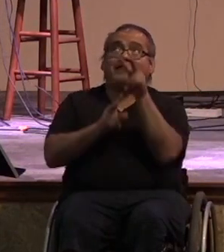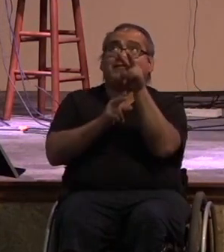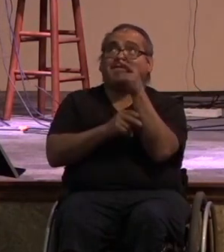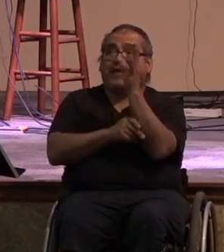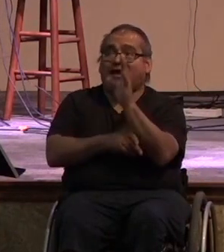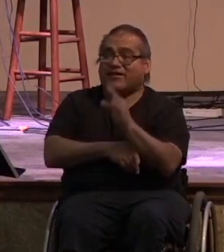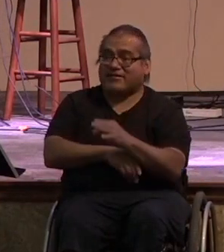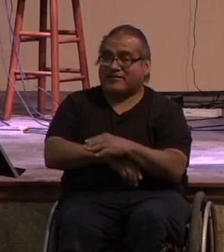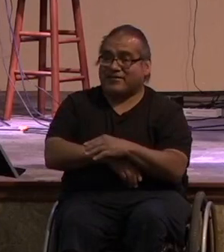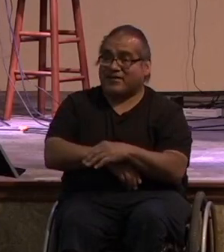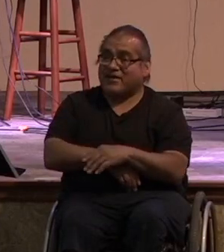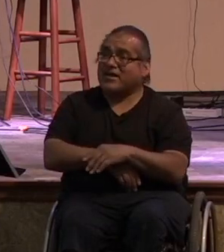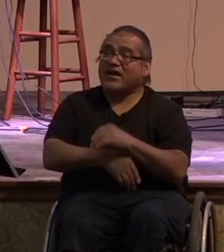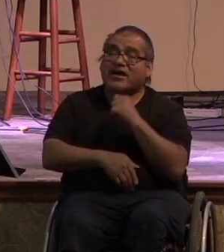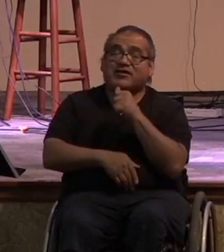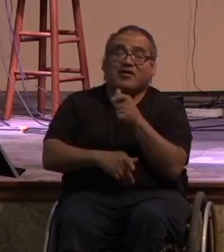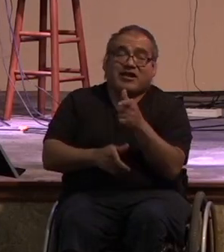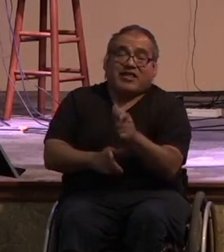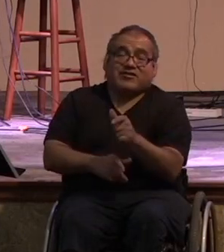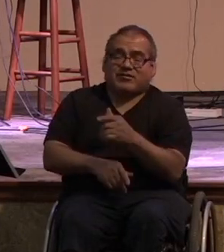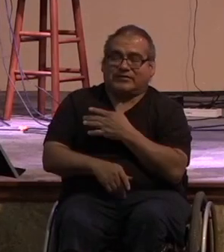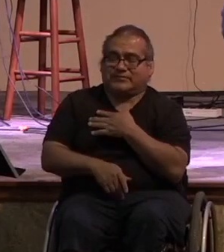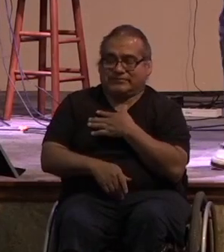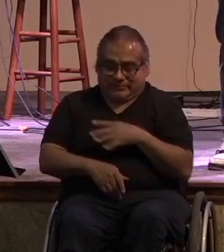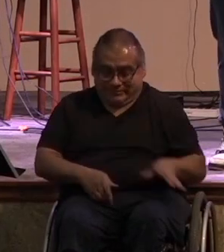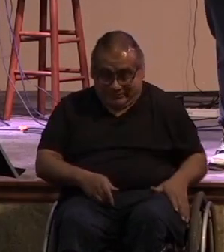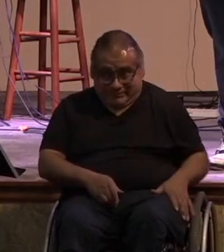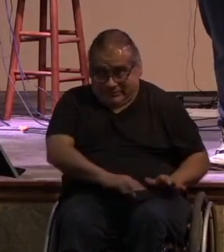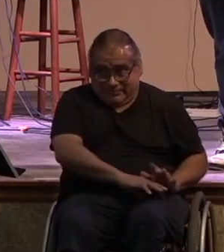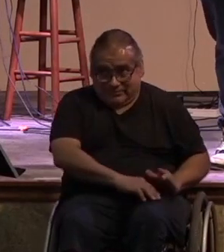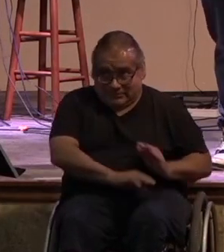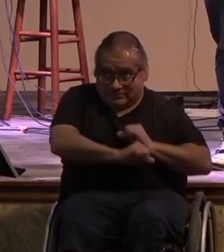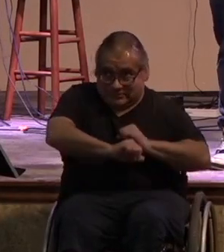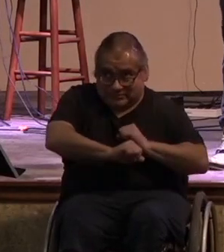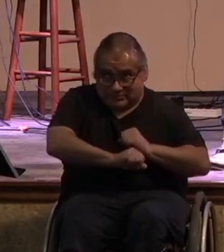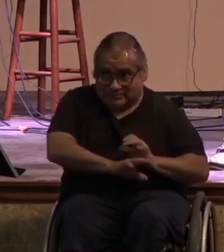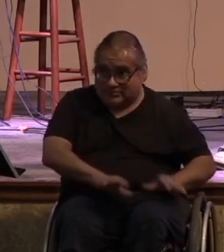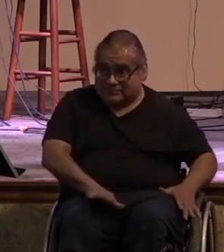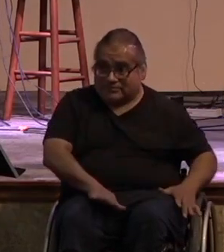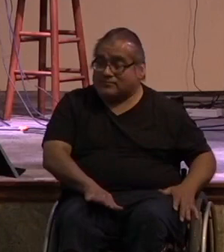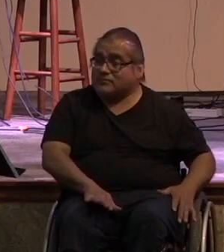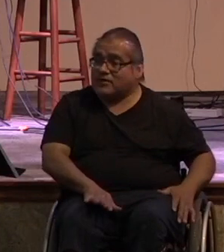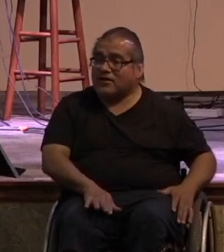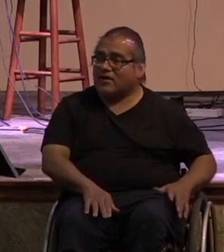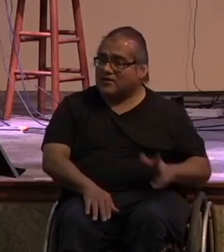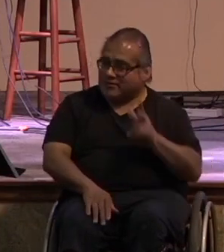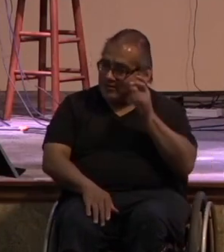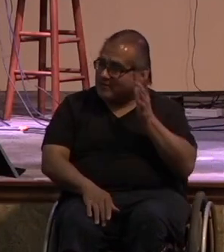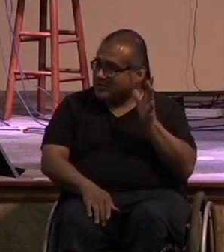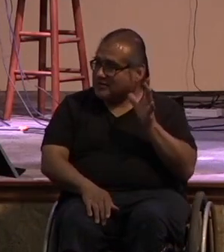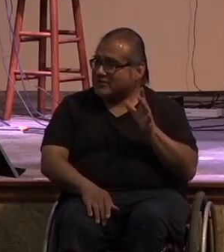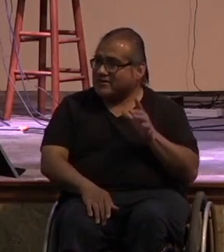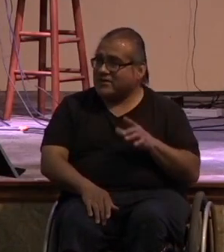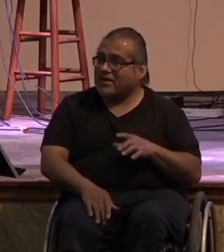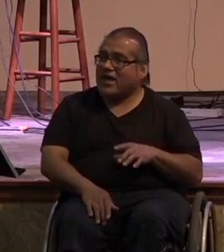and don't let your hands dart defensively to your wallets just listen okay let me